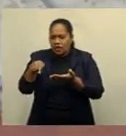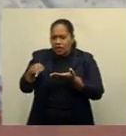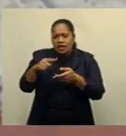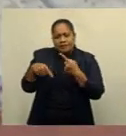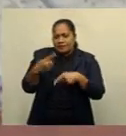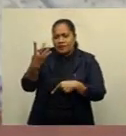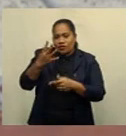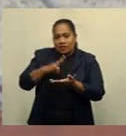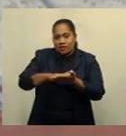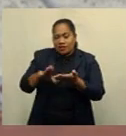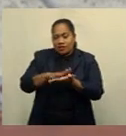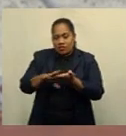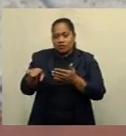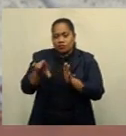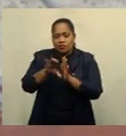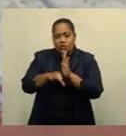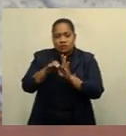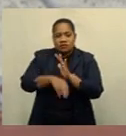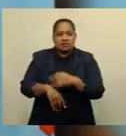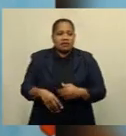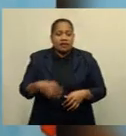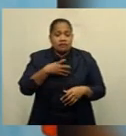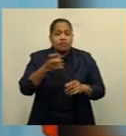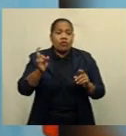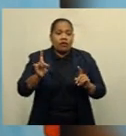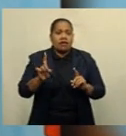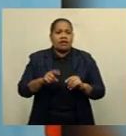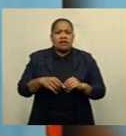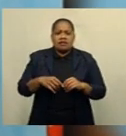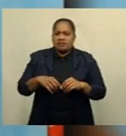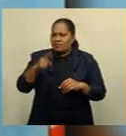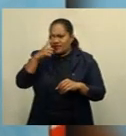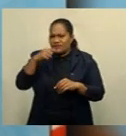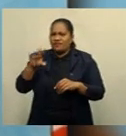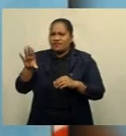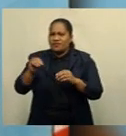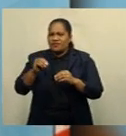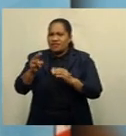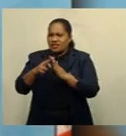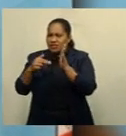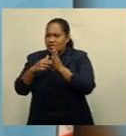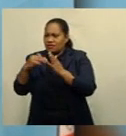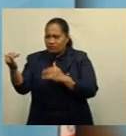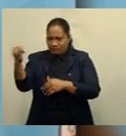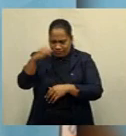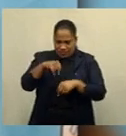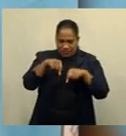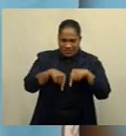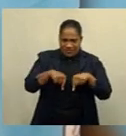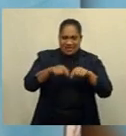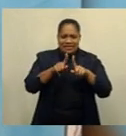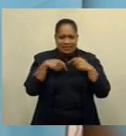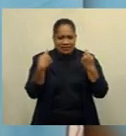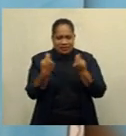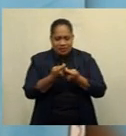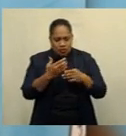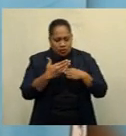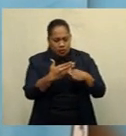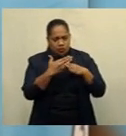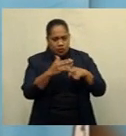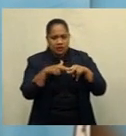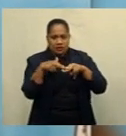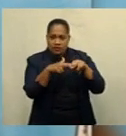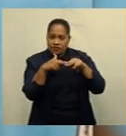and more recently the deployment of New Zealand medical professionals as part of the medical assistant team to work alongside